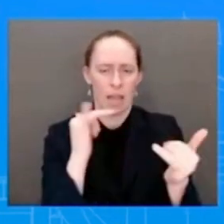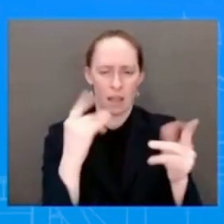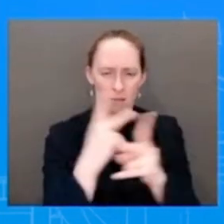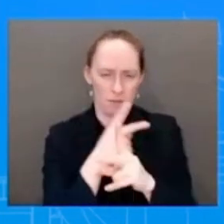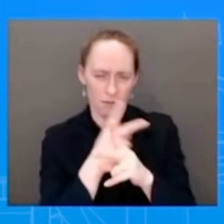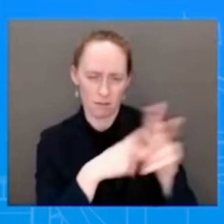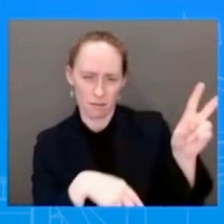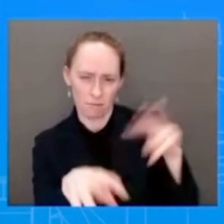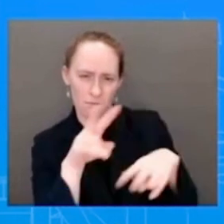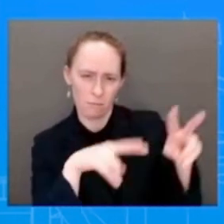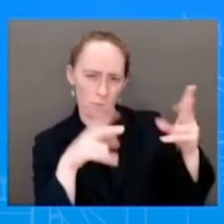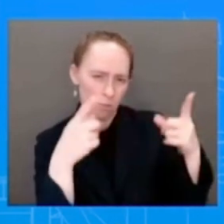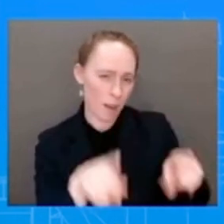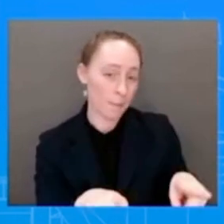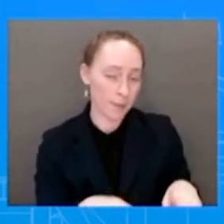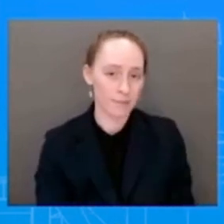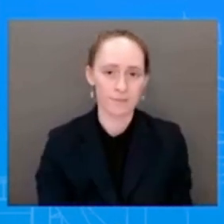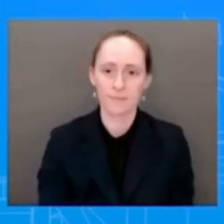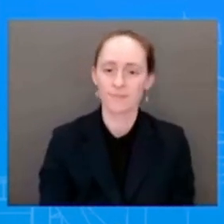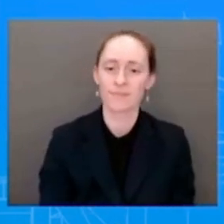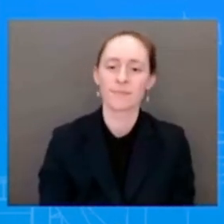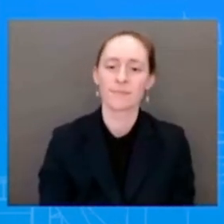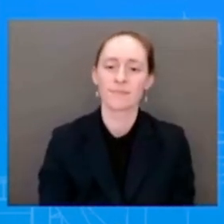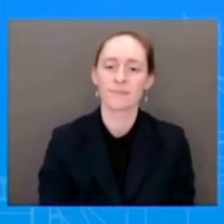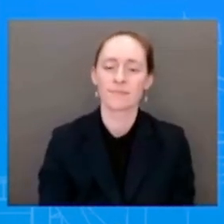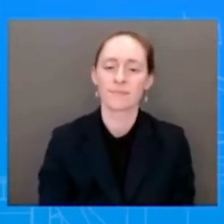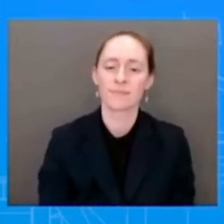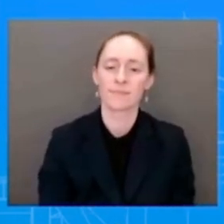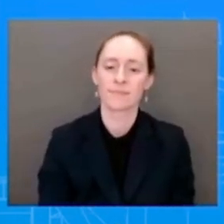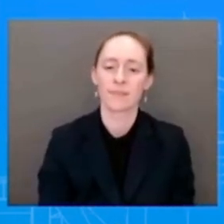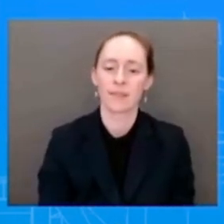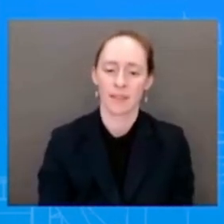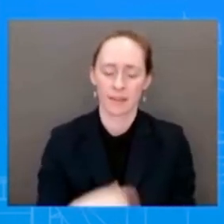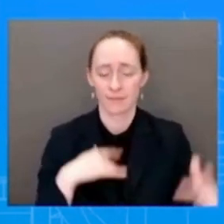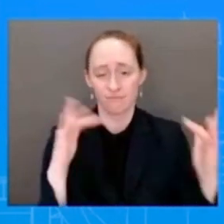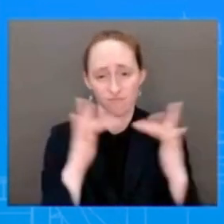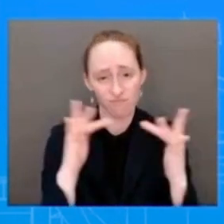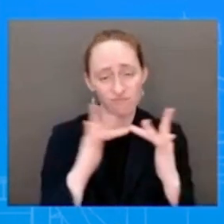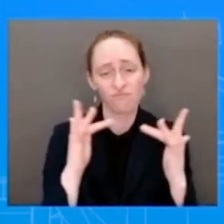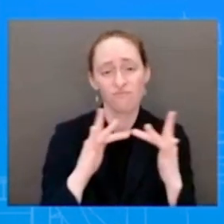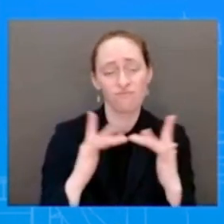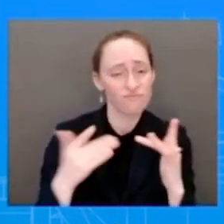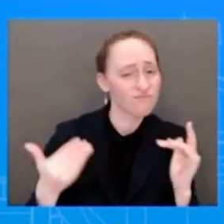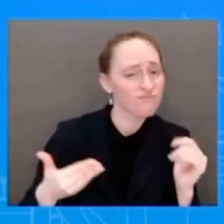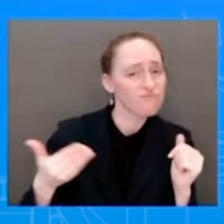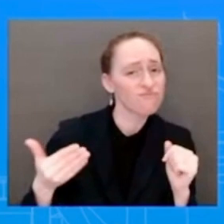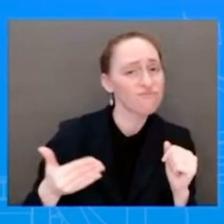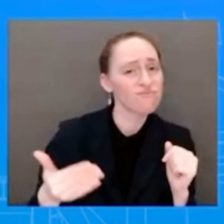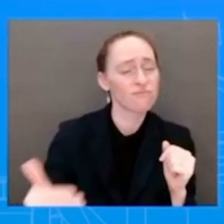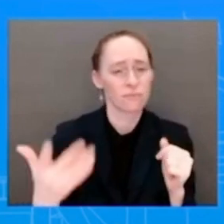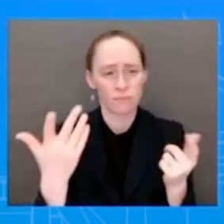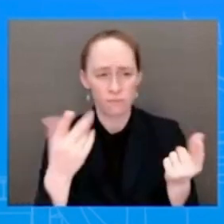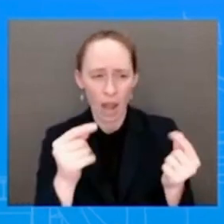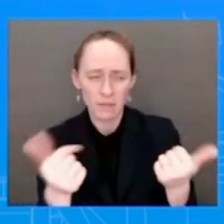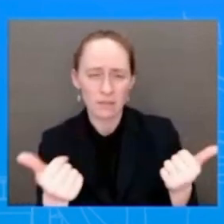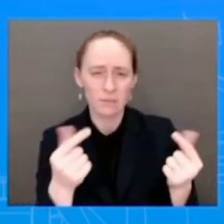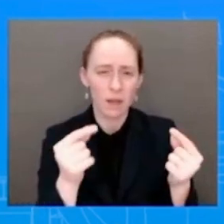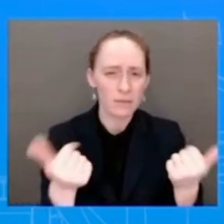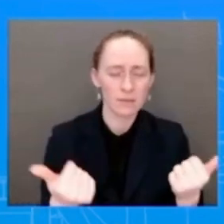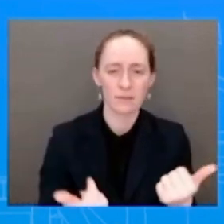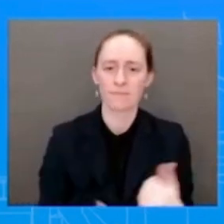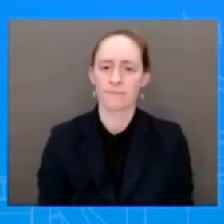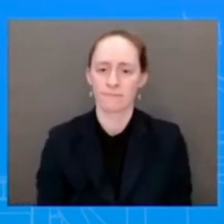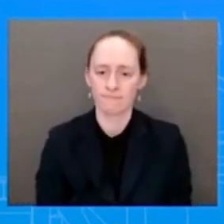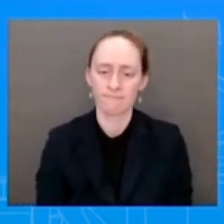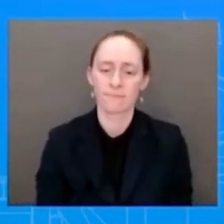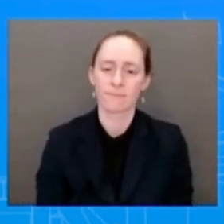we are talking to them on a regular basis to see what else that we can do to help. As far as security assistance, I don't have anything further